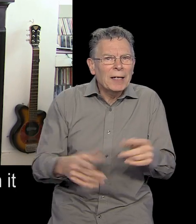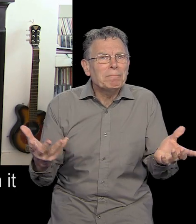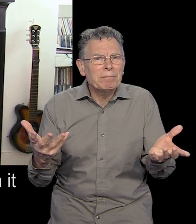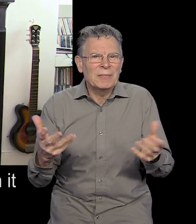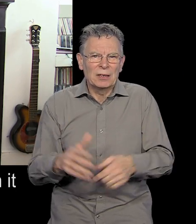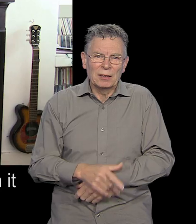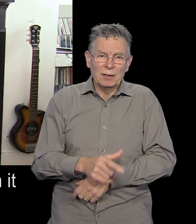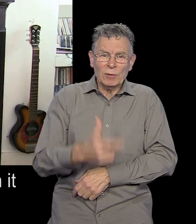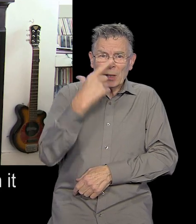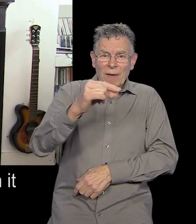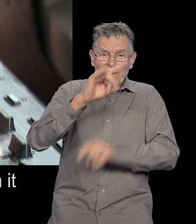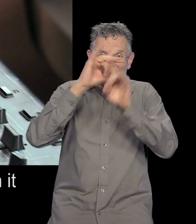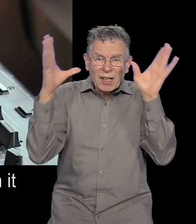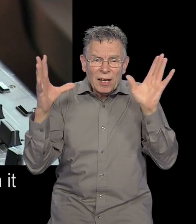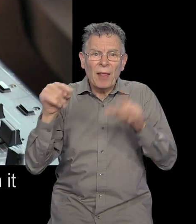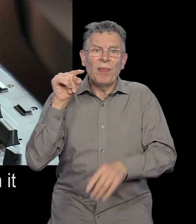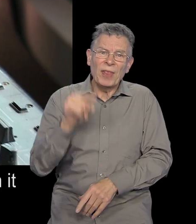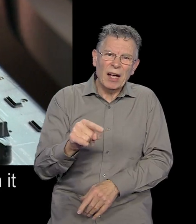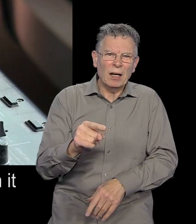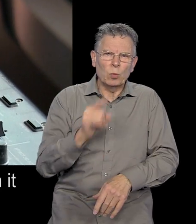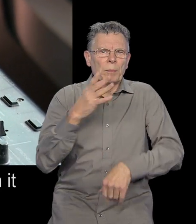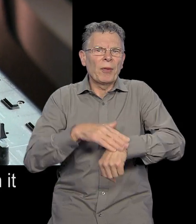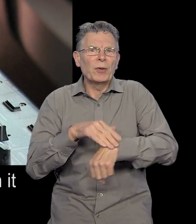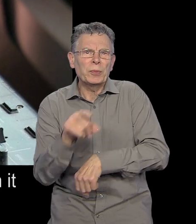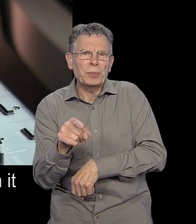forget about it, then it won't bother you.